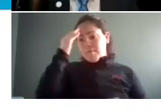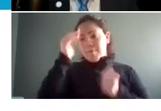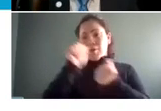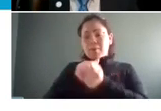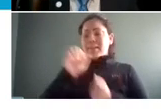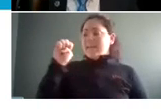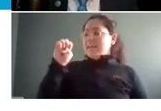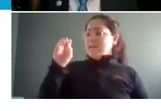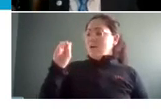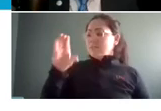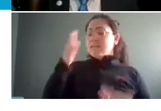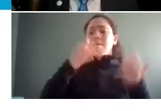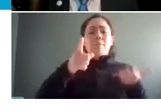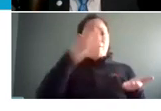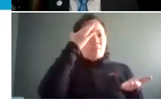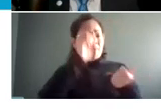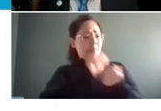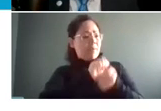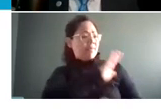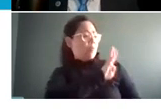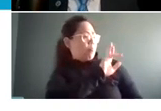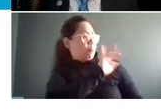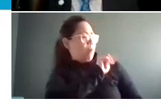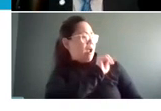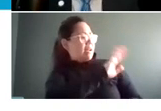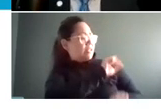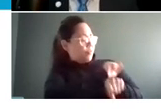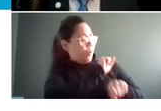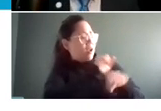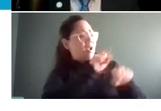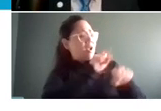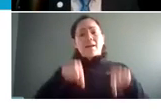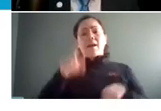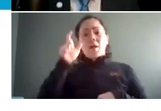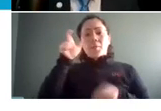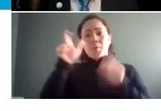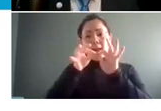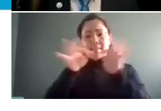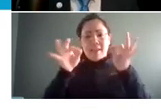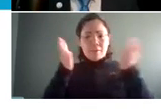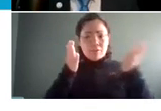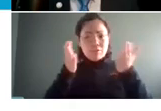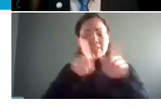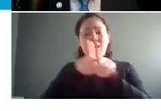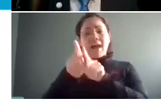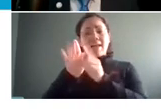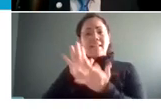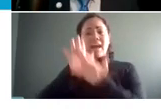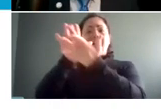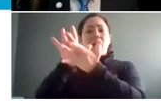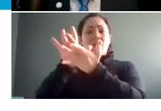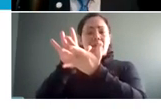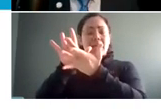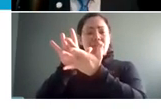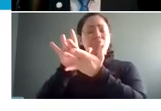may be familiar with some of the work that brian regularly does but with luna language services as an outreach and engagement manager